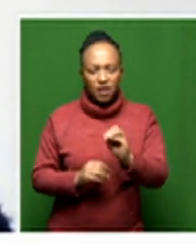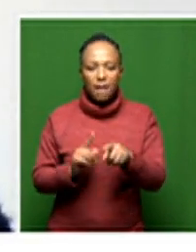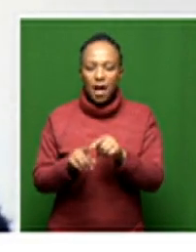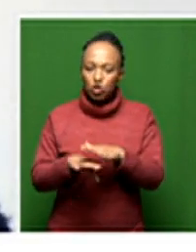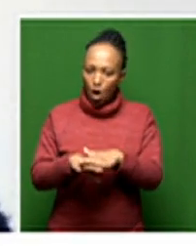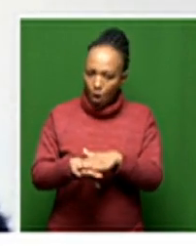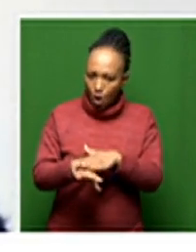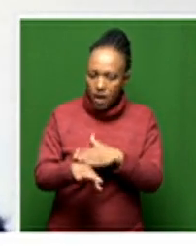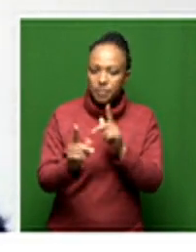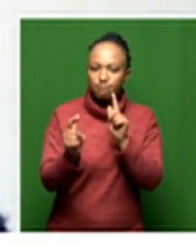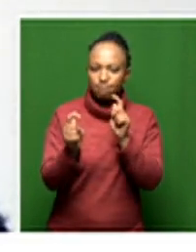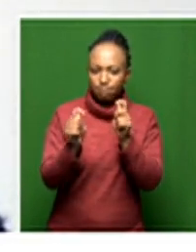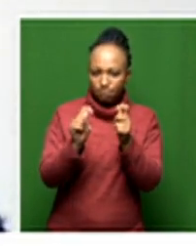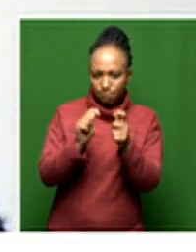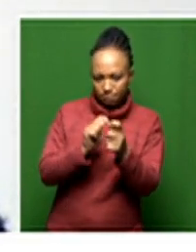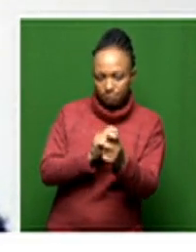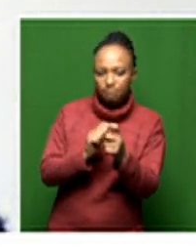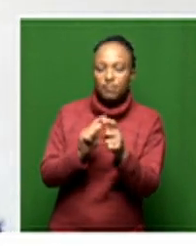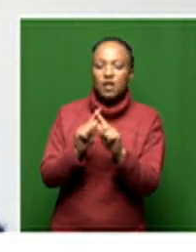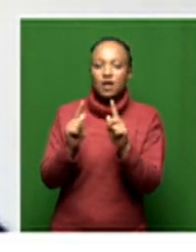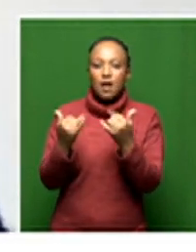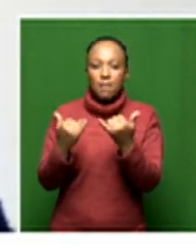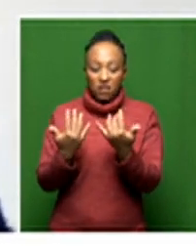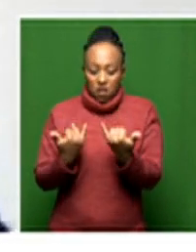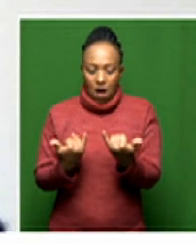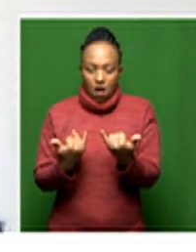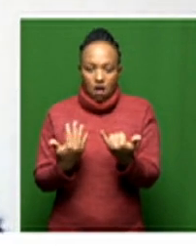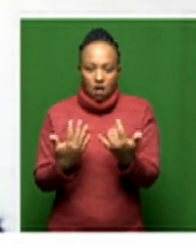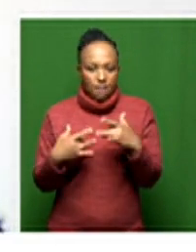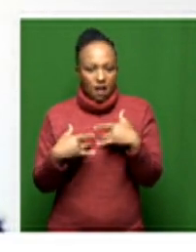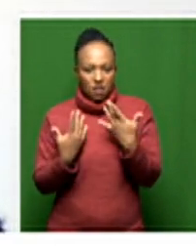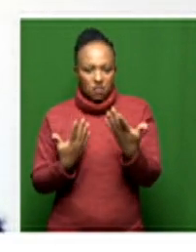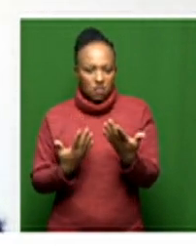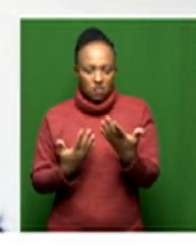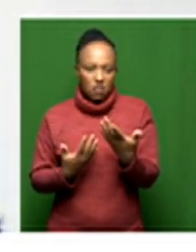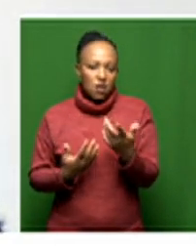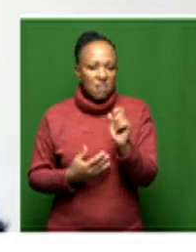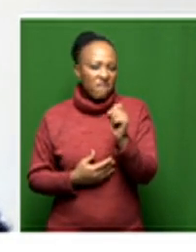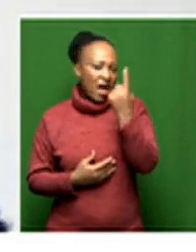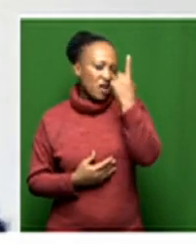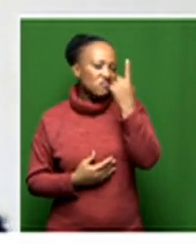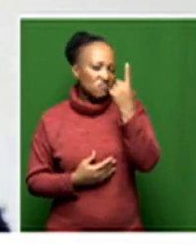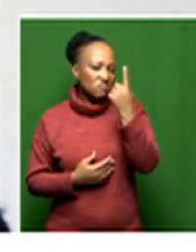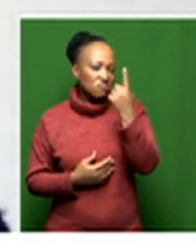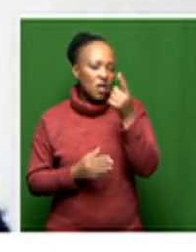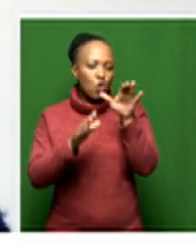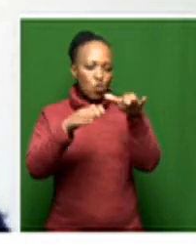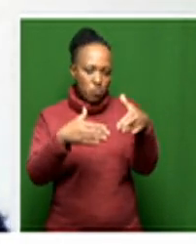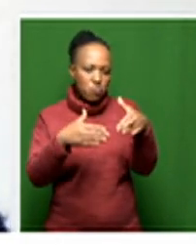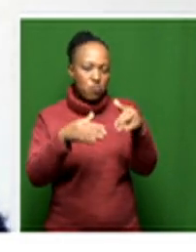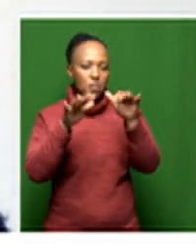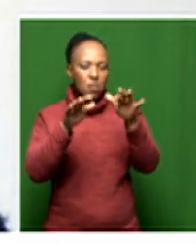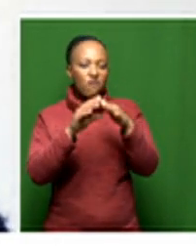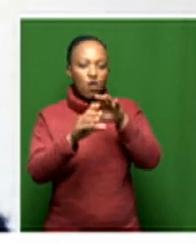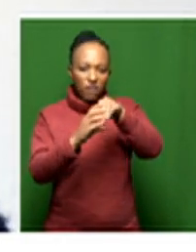i guess i just based on where i am in life i i guess i'm that first generation of